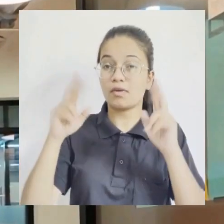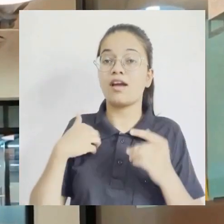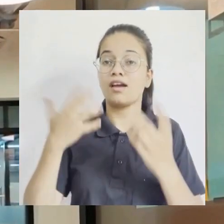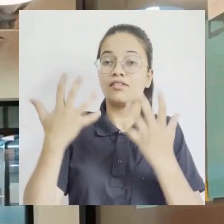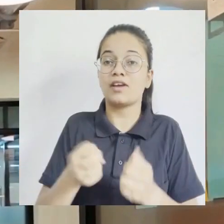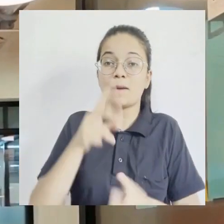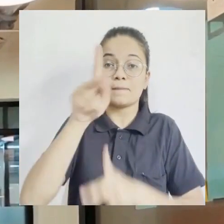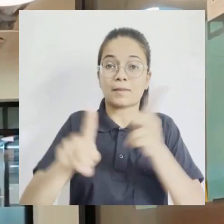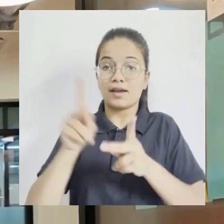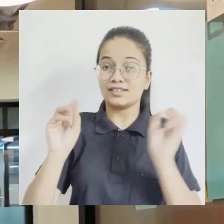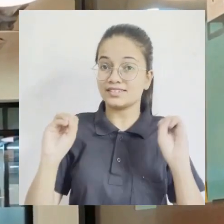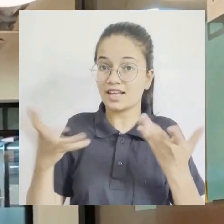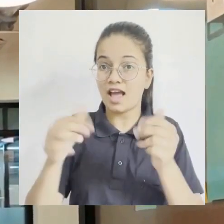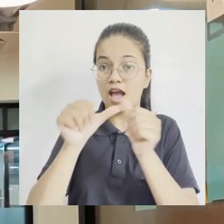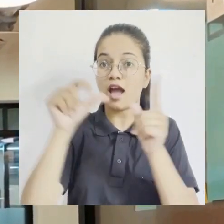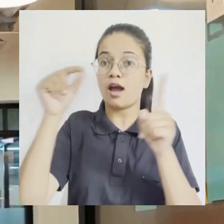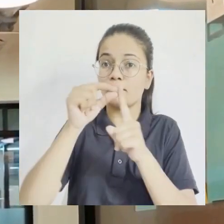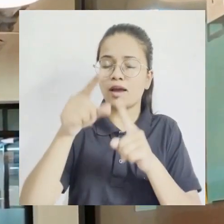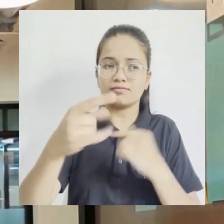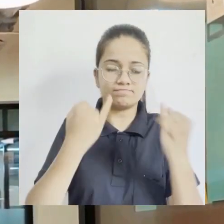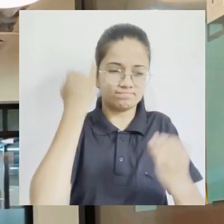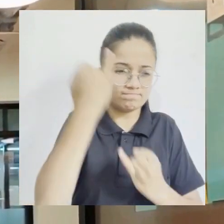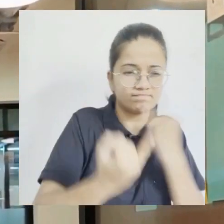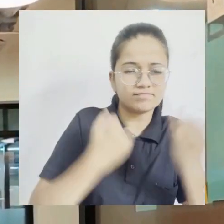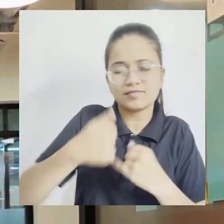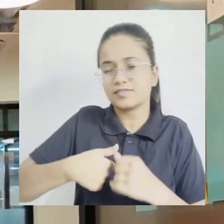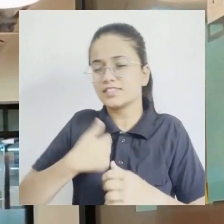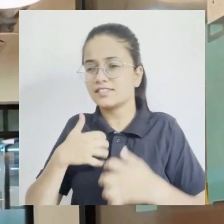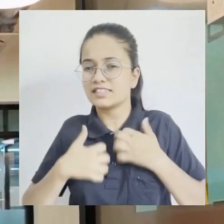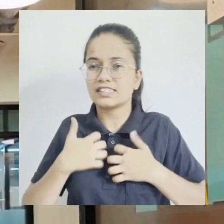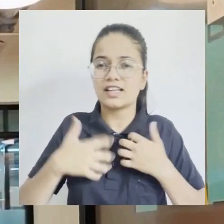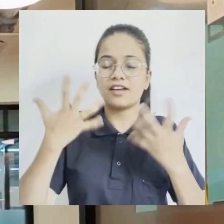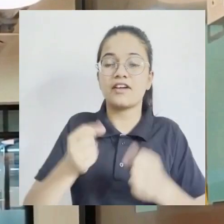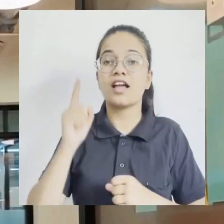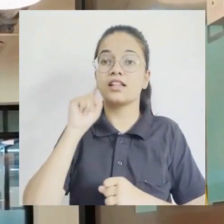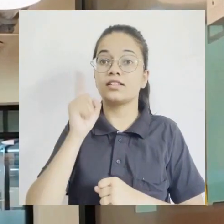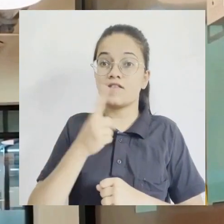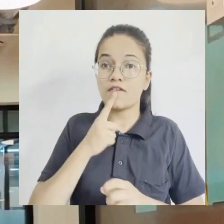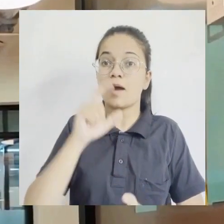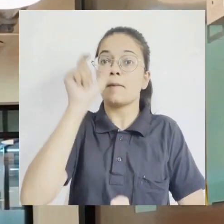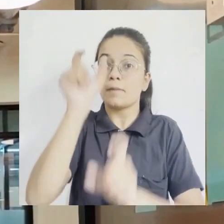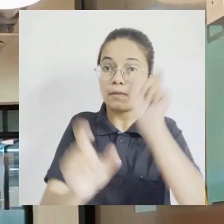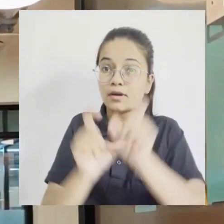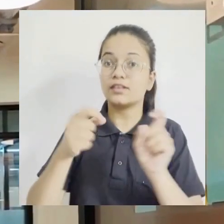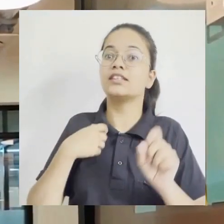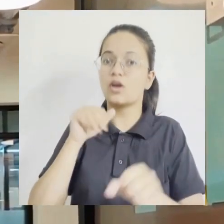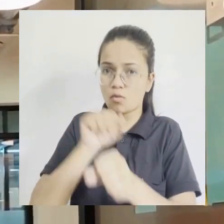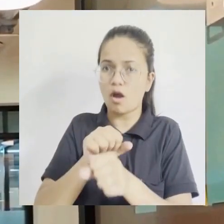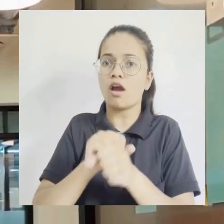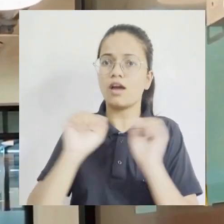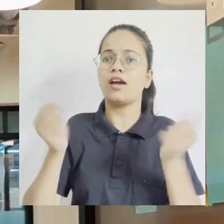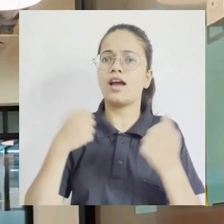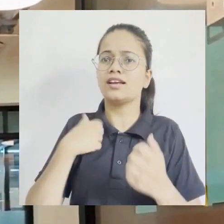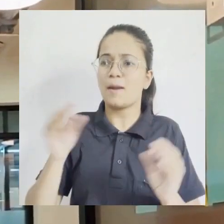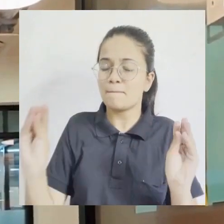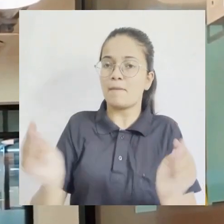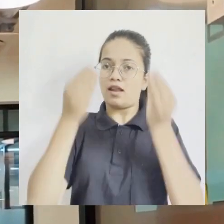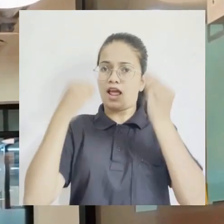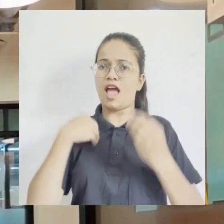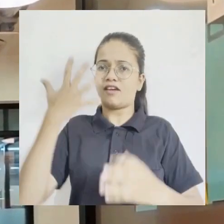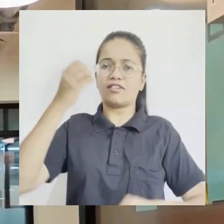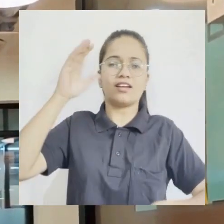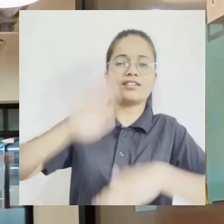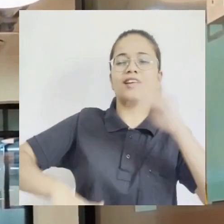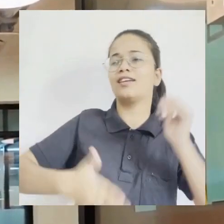as people start using the app they will find that deaf people can work as well or better than